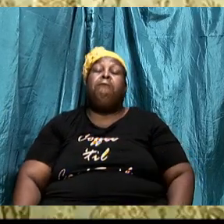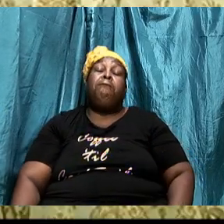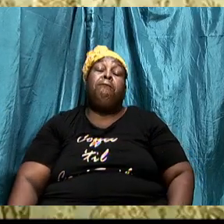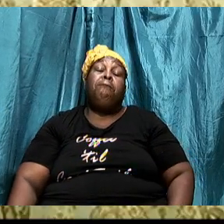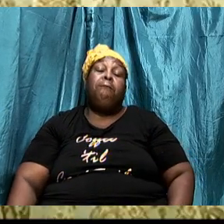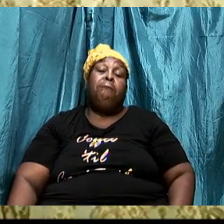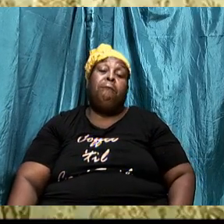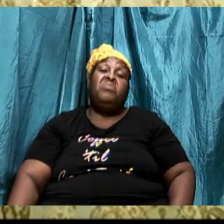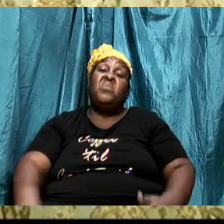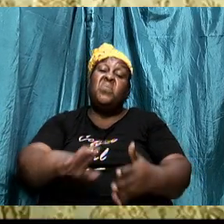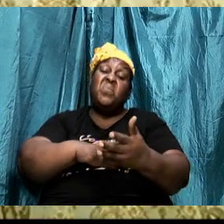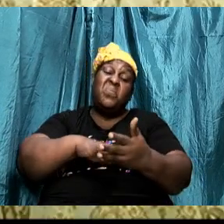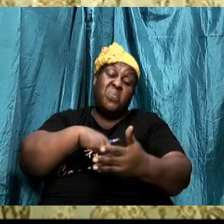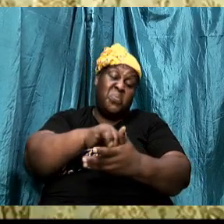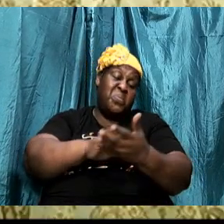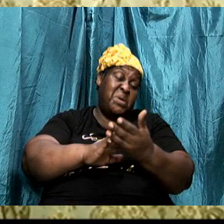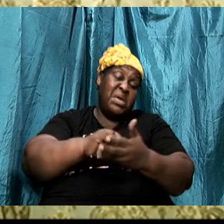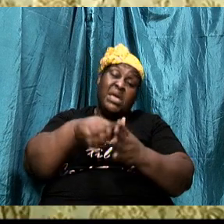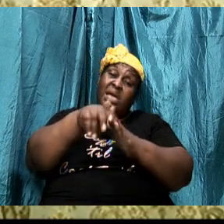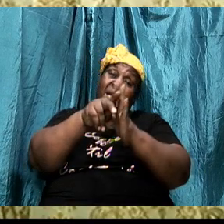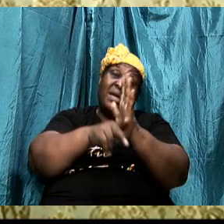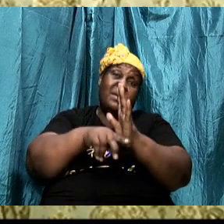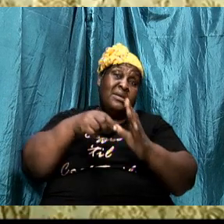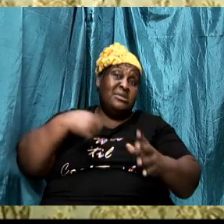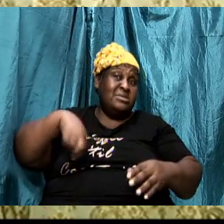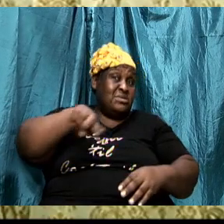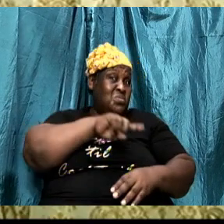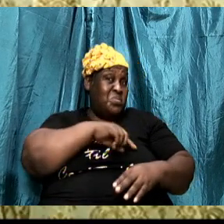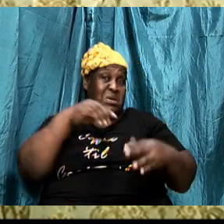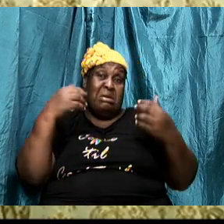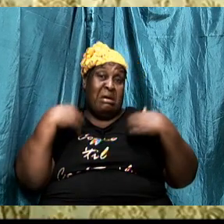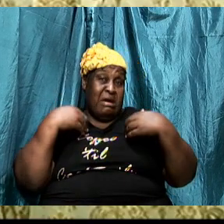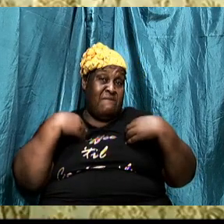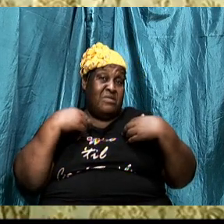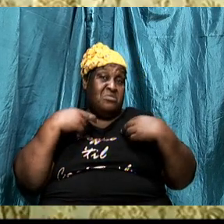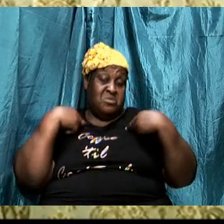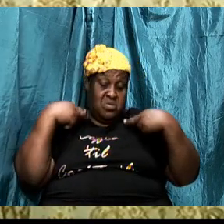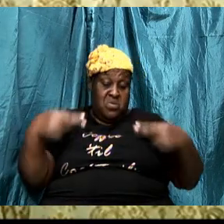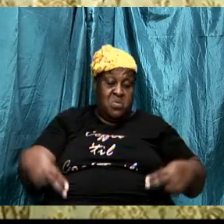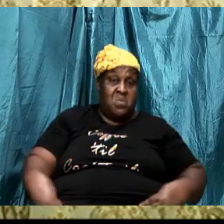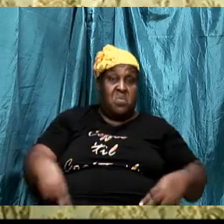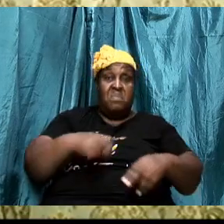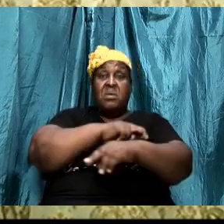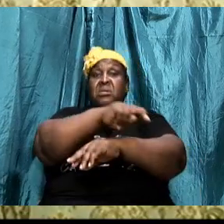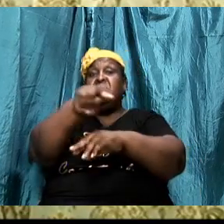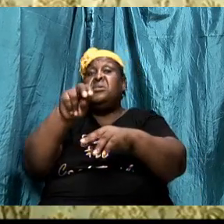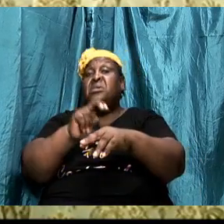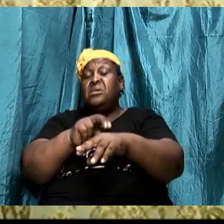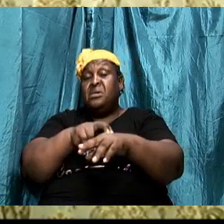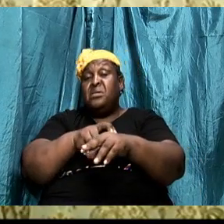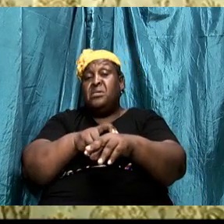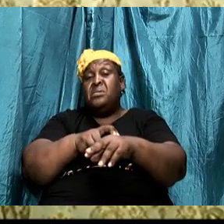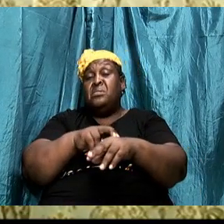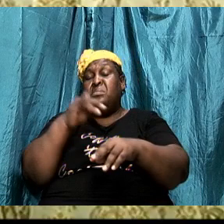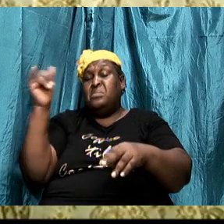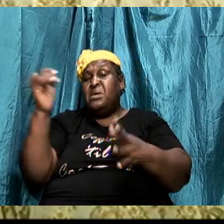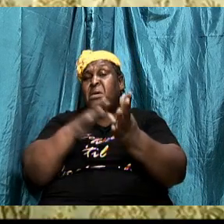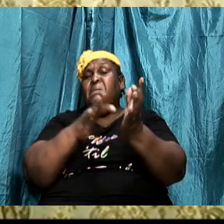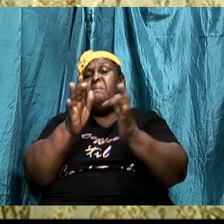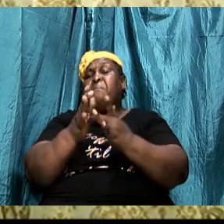The weakness we inherit in this human nature is why the Bible commands us